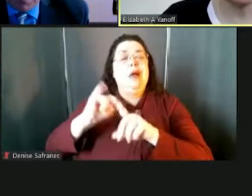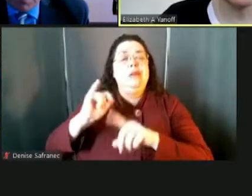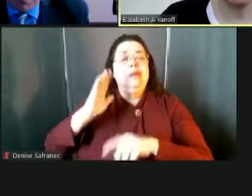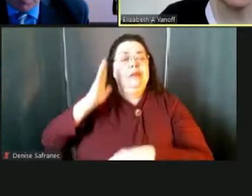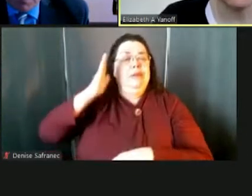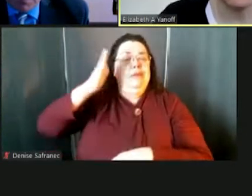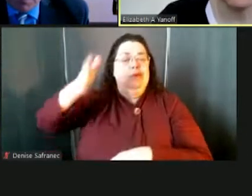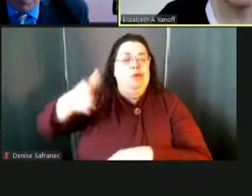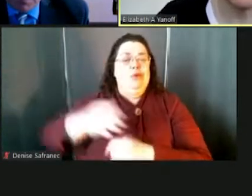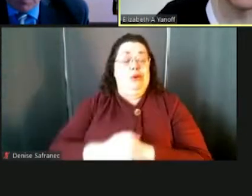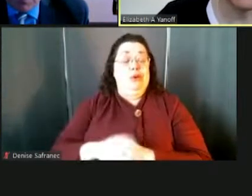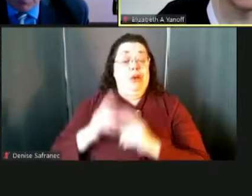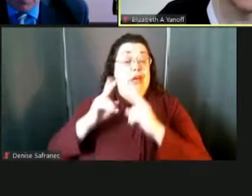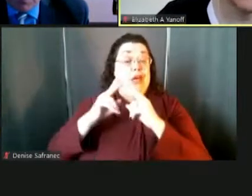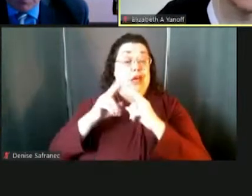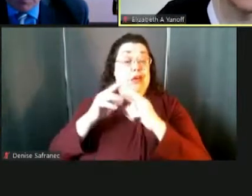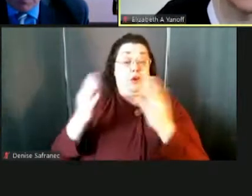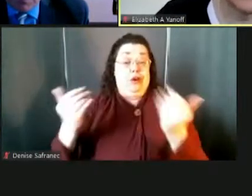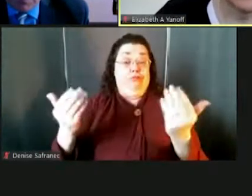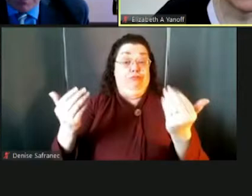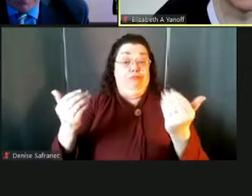either of you jump in on those two.